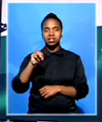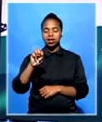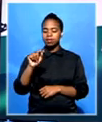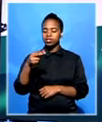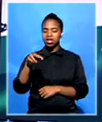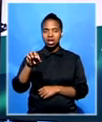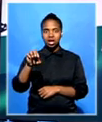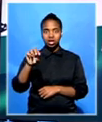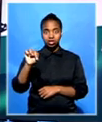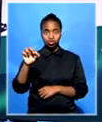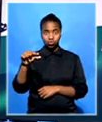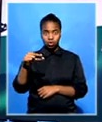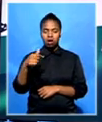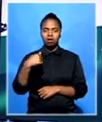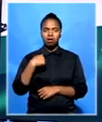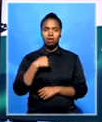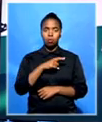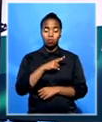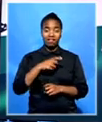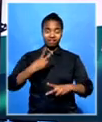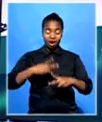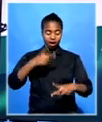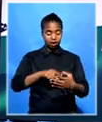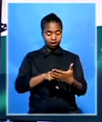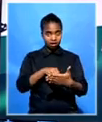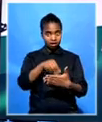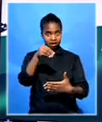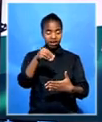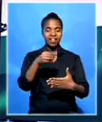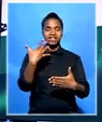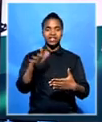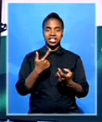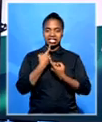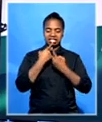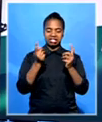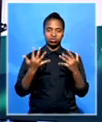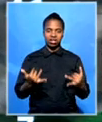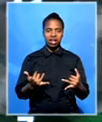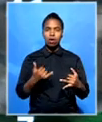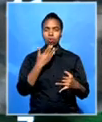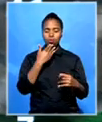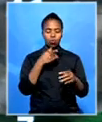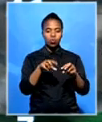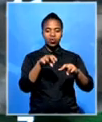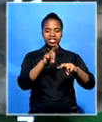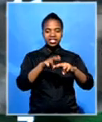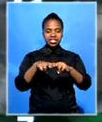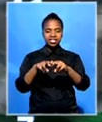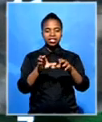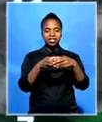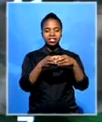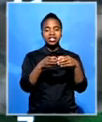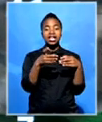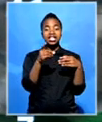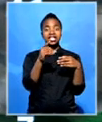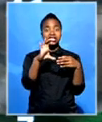Lesotho Congress for Democracy. The final results of the Lesotho elections were announced earlier today. The new coalition will be led by